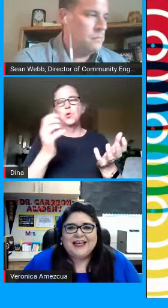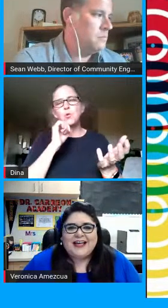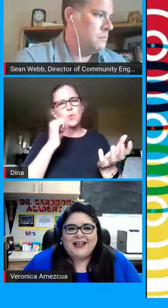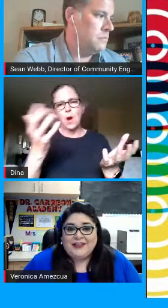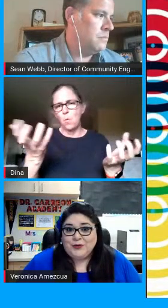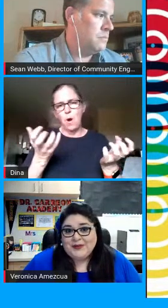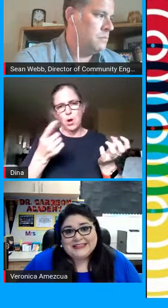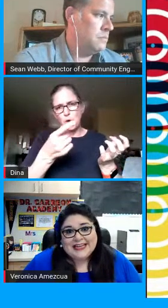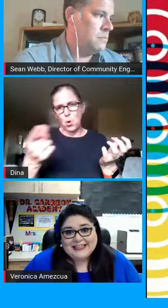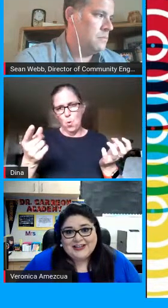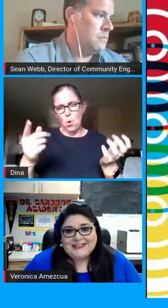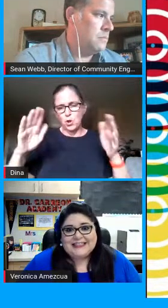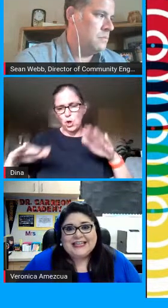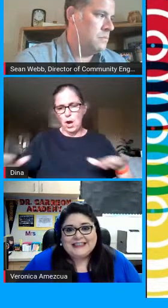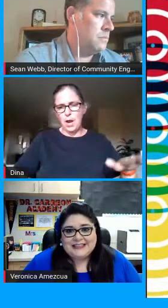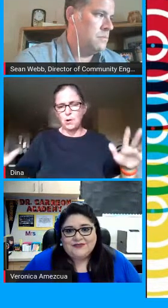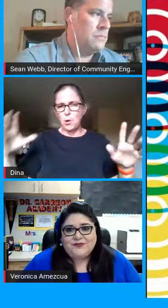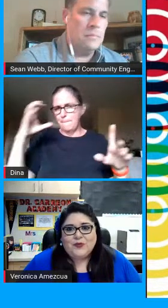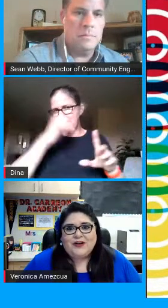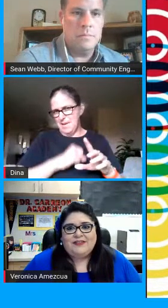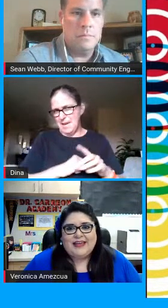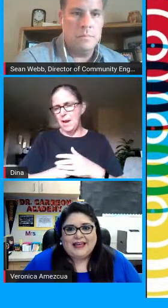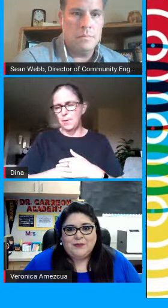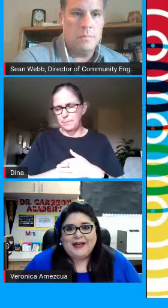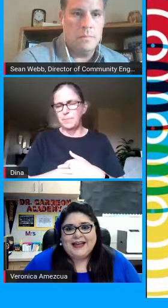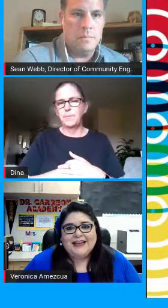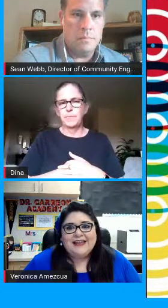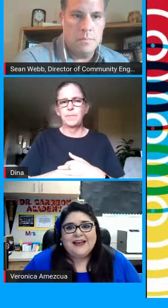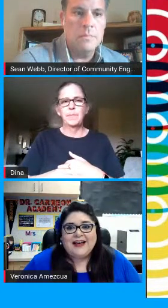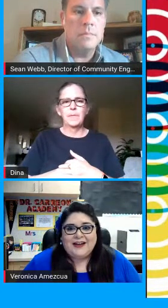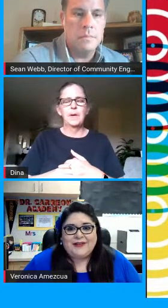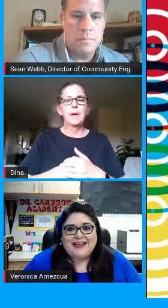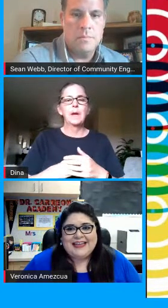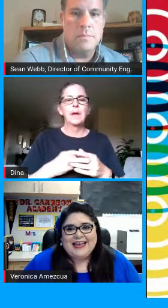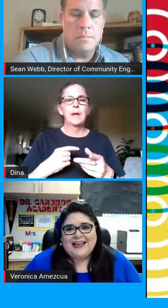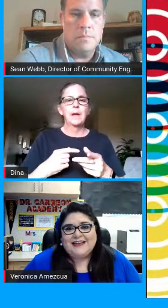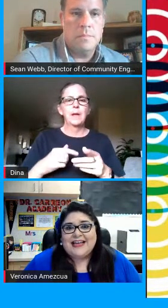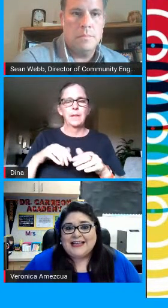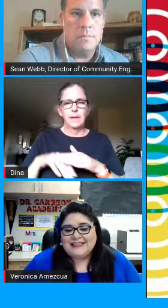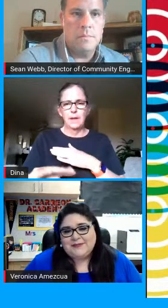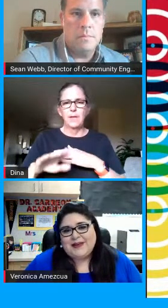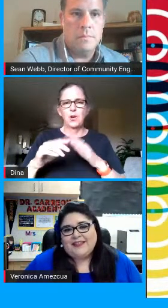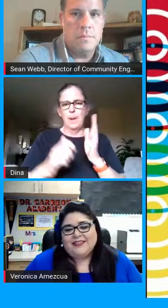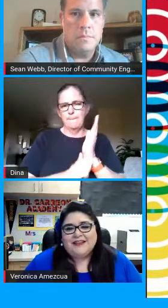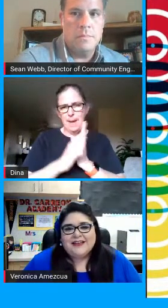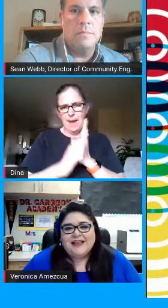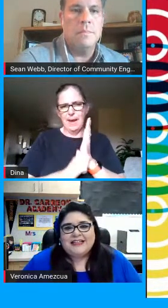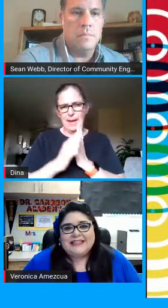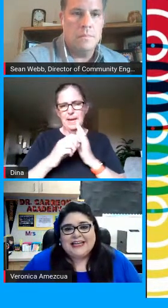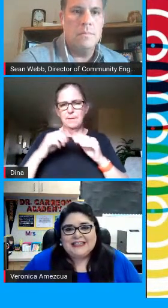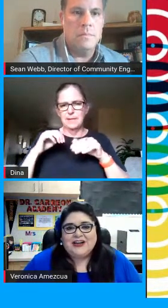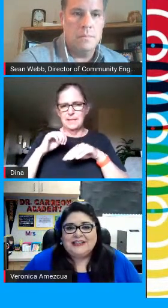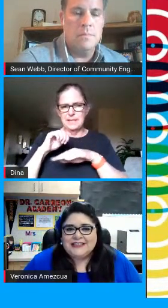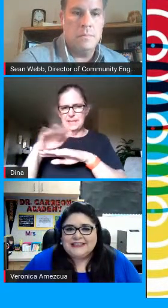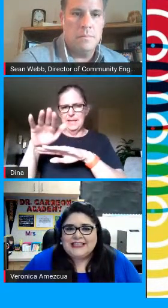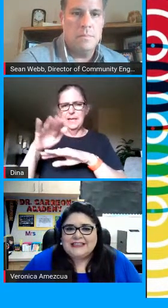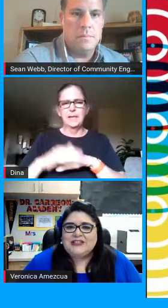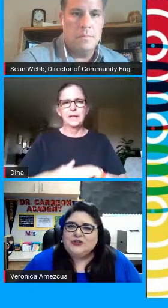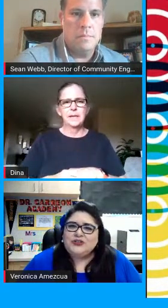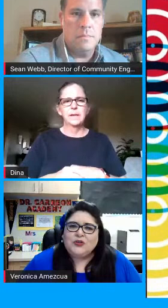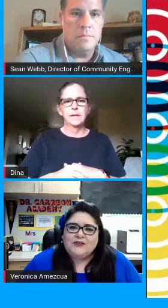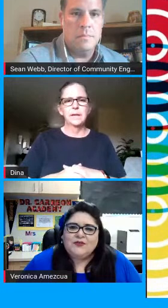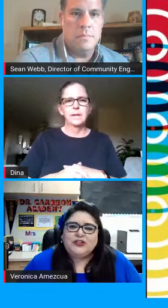there will be diagnostic testing for the elpac i ready and st math a diagnostic